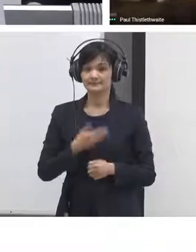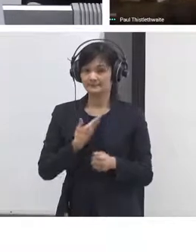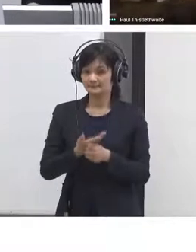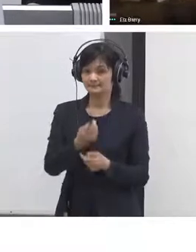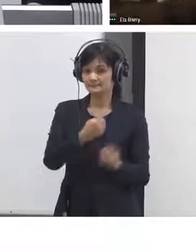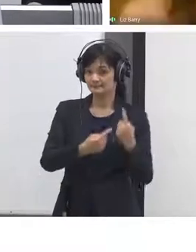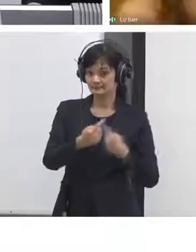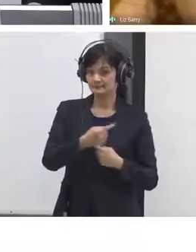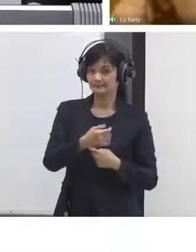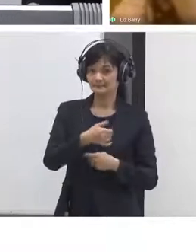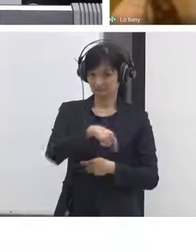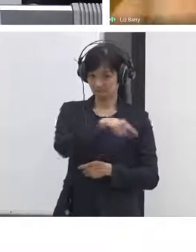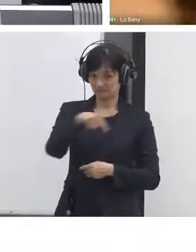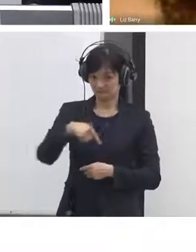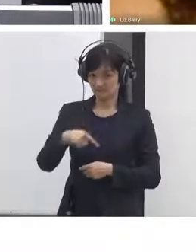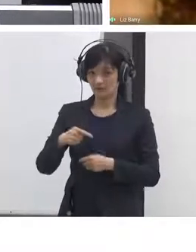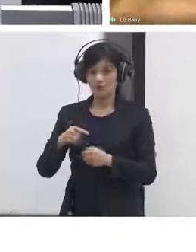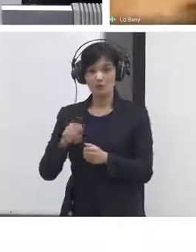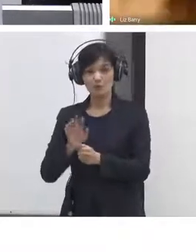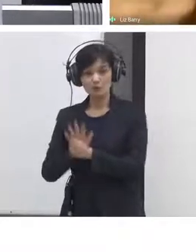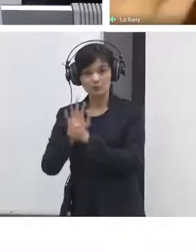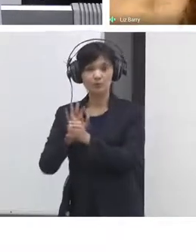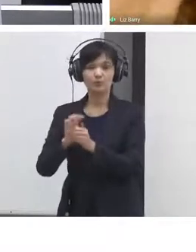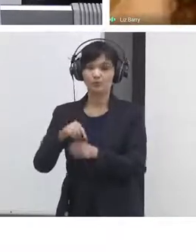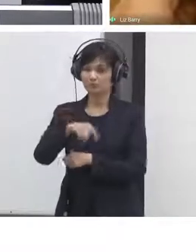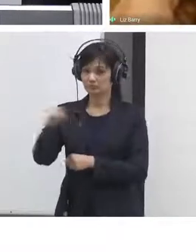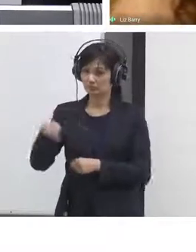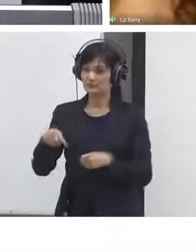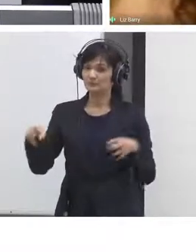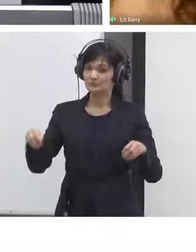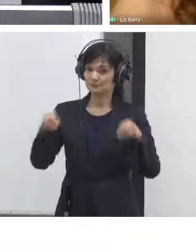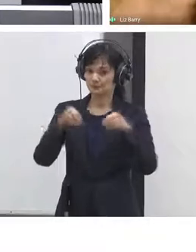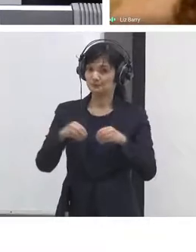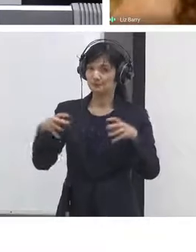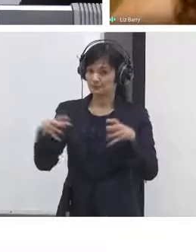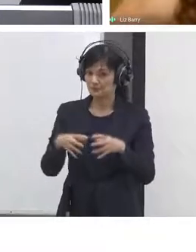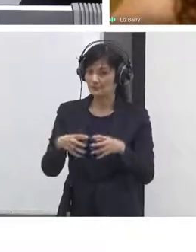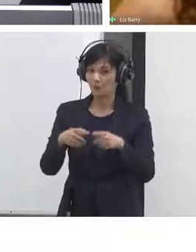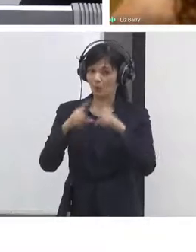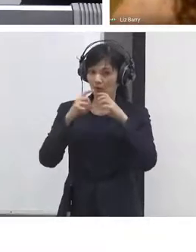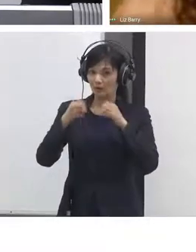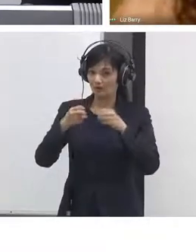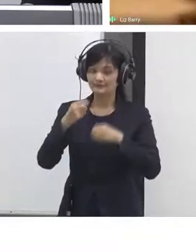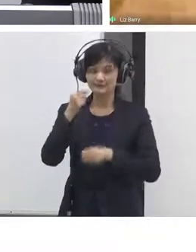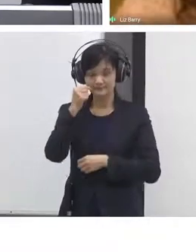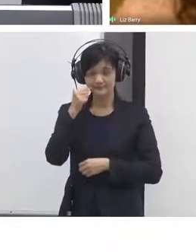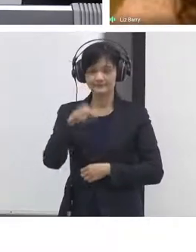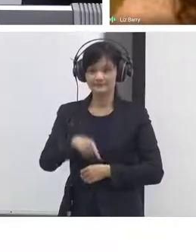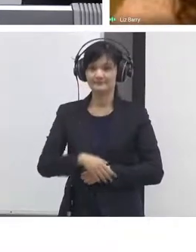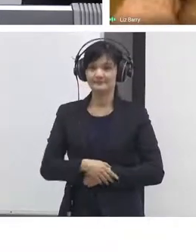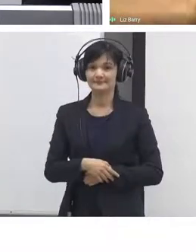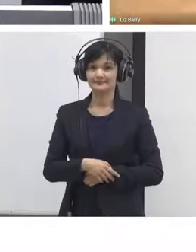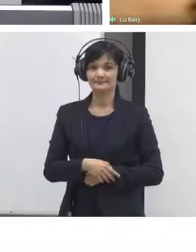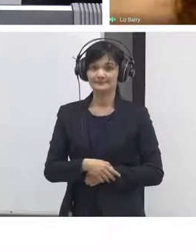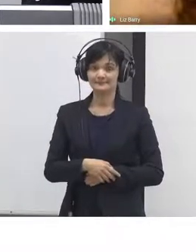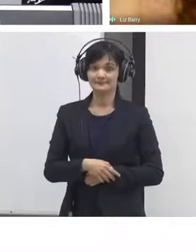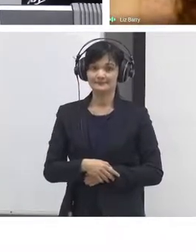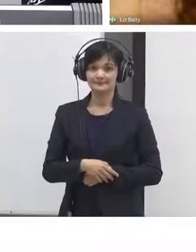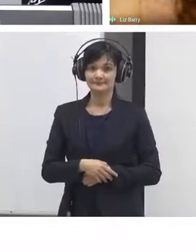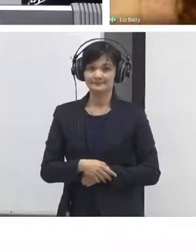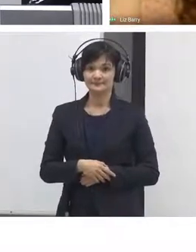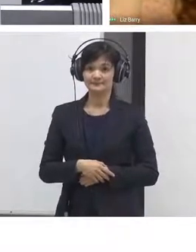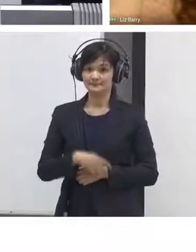Paul I'm wondering if you could share there's a really beautiful document the purple one that I wonder if you would consider